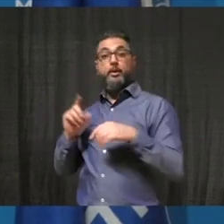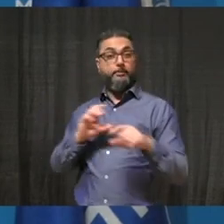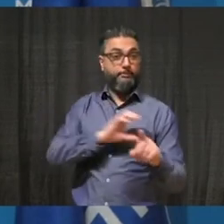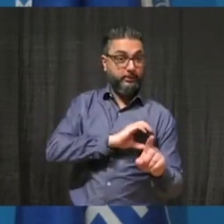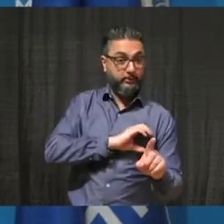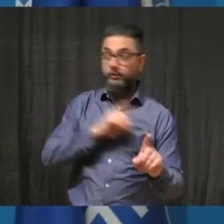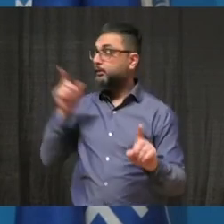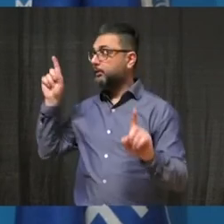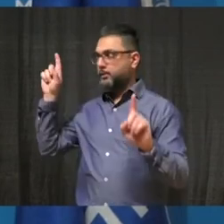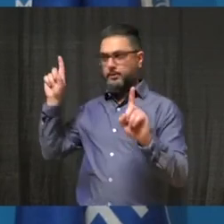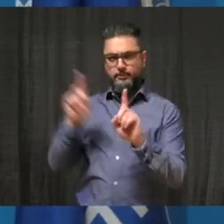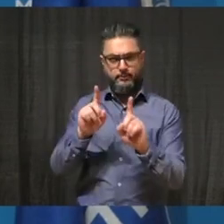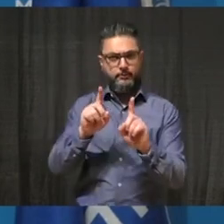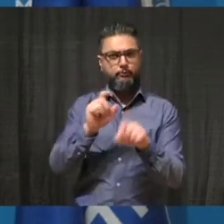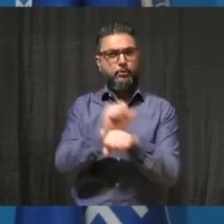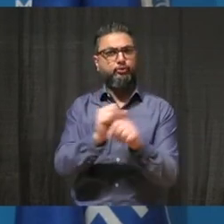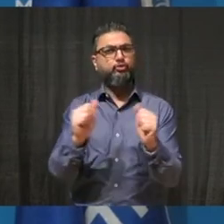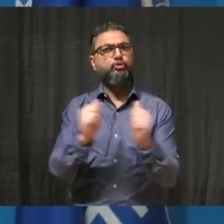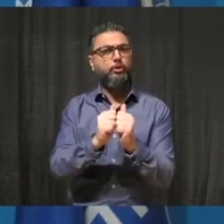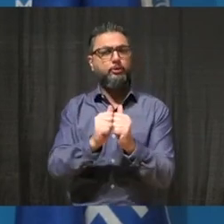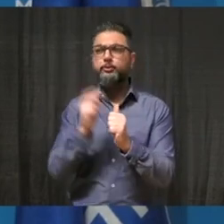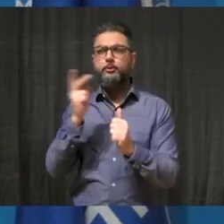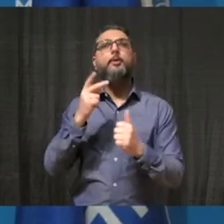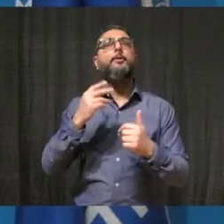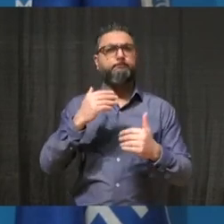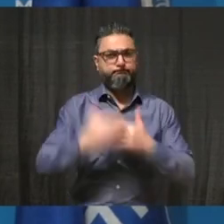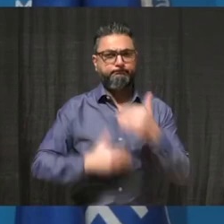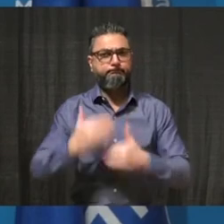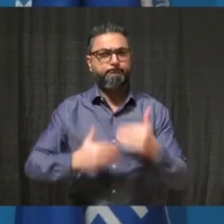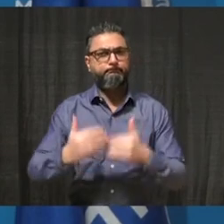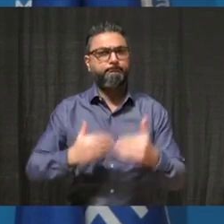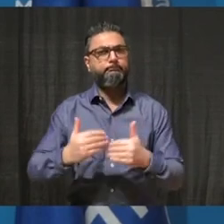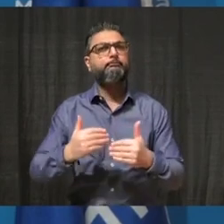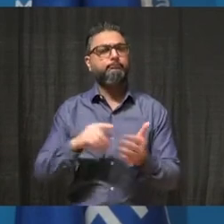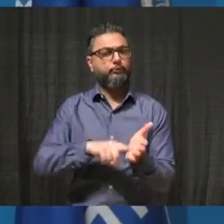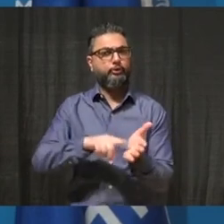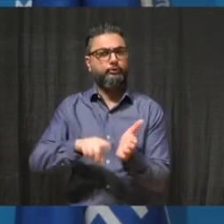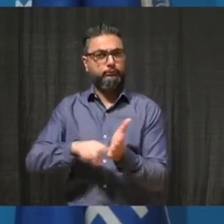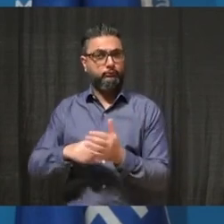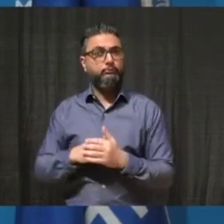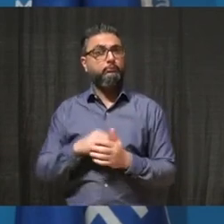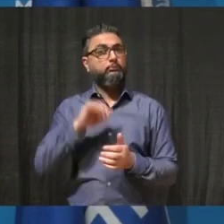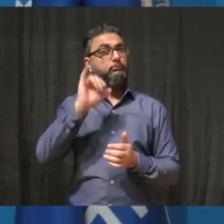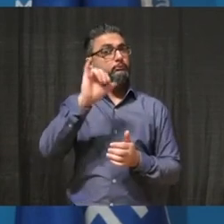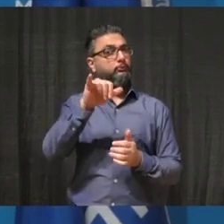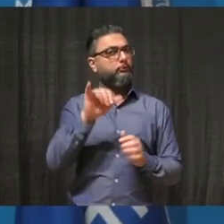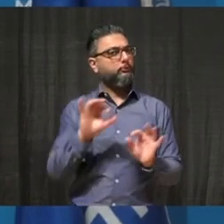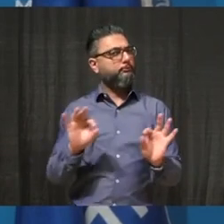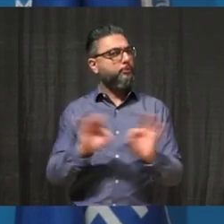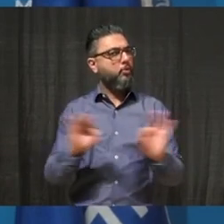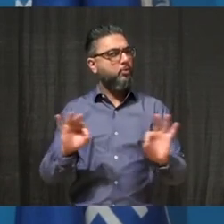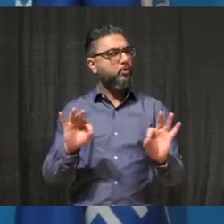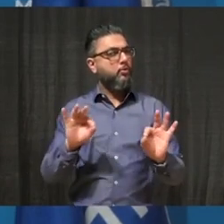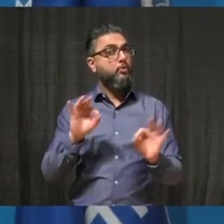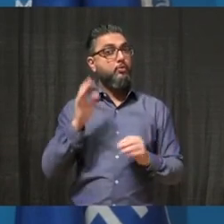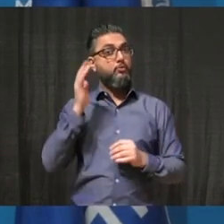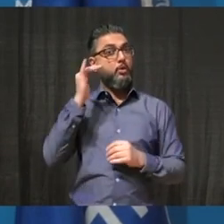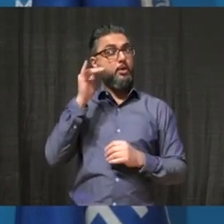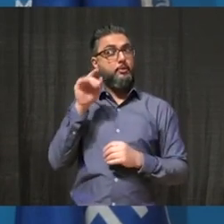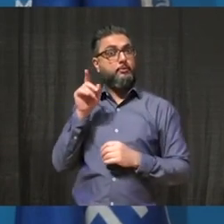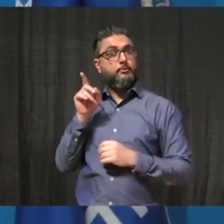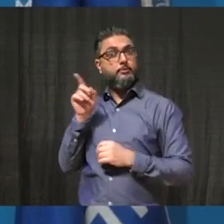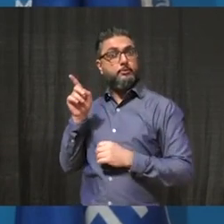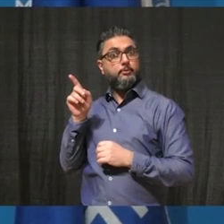is closed. This is important because our integrity commissioner initially declined to investigate